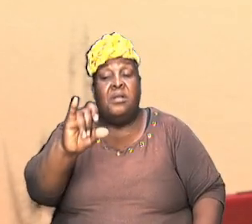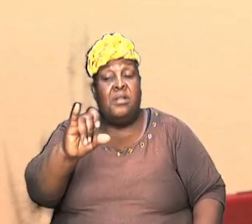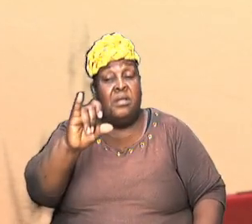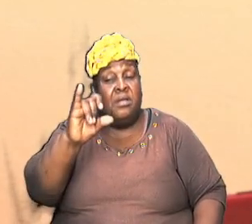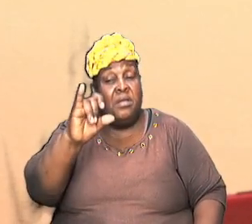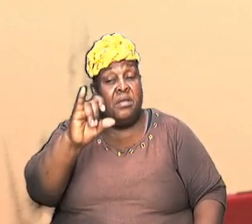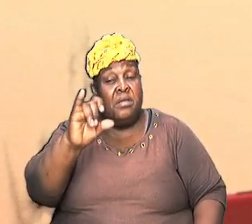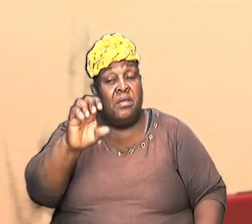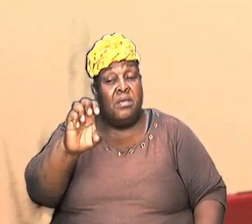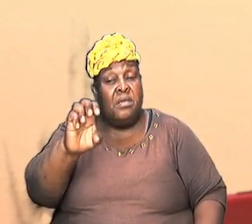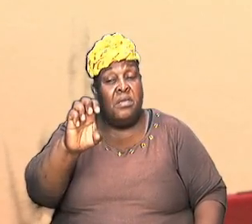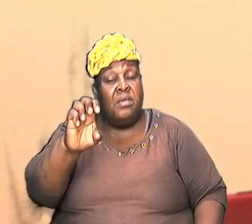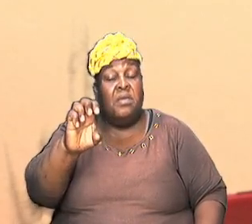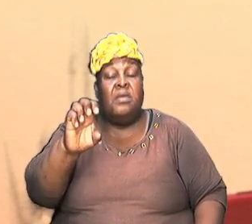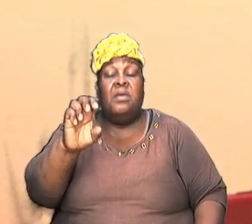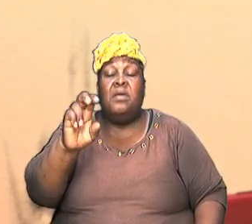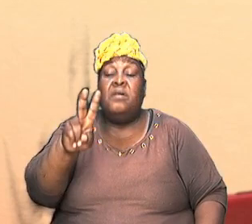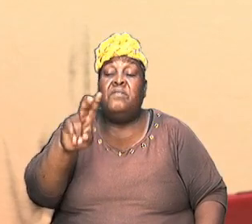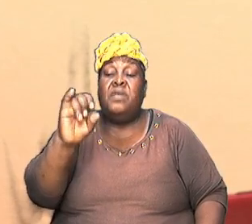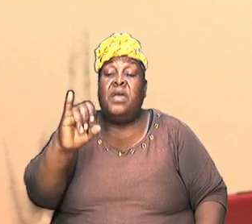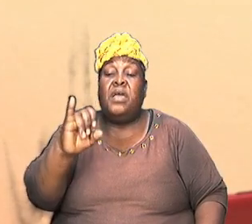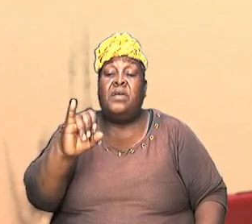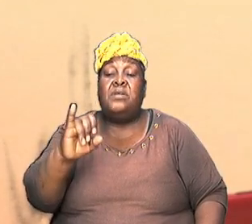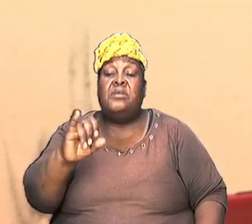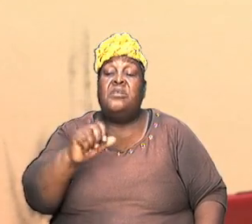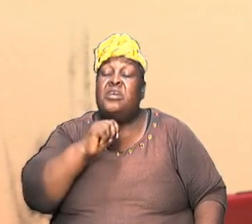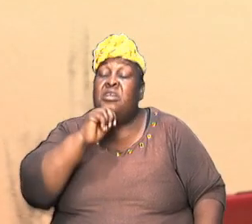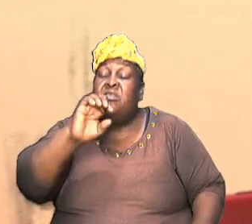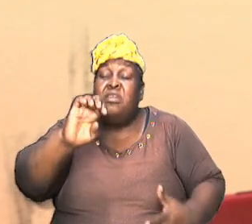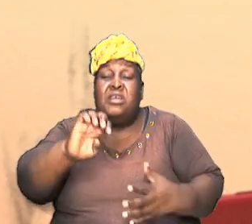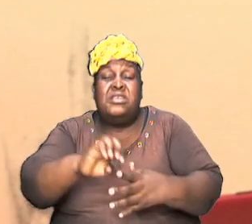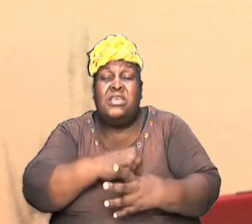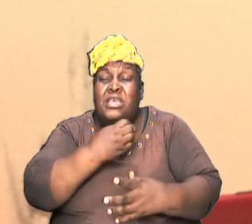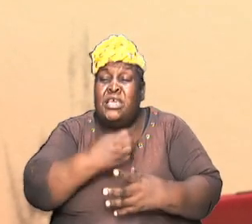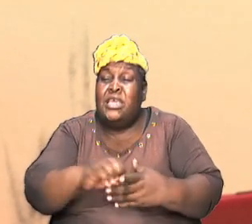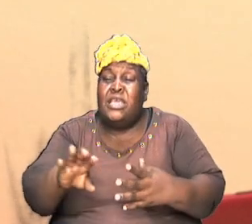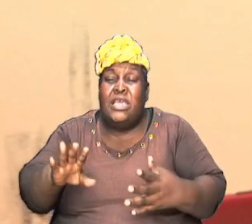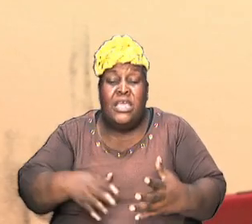and yet the Bible in Genesis is talking about a high priest